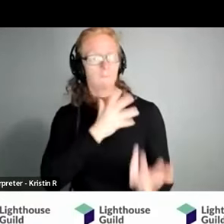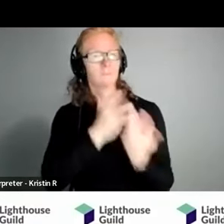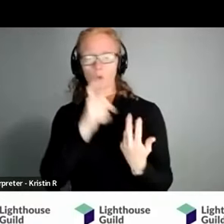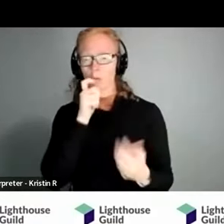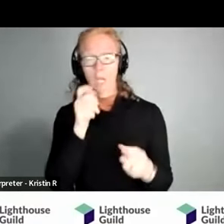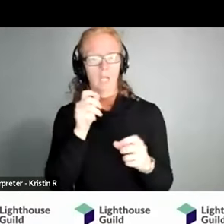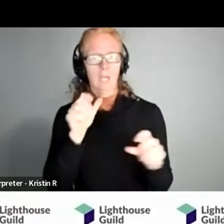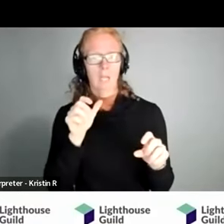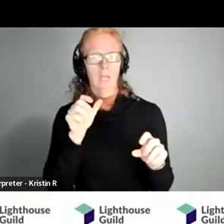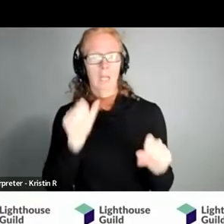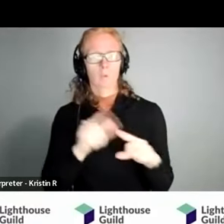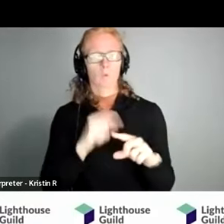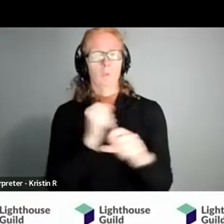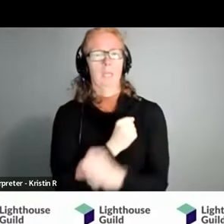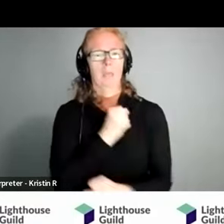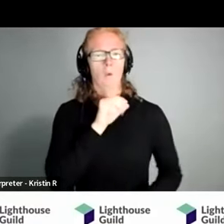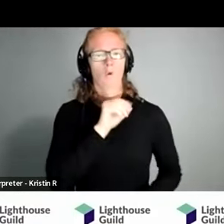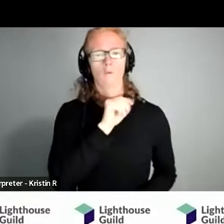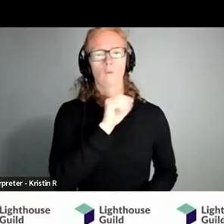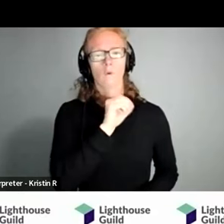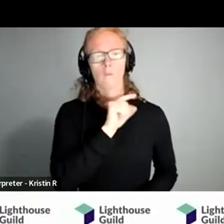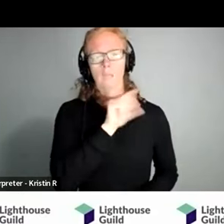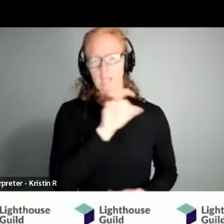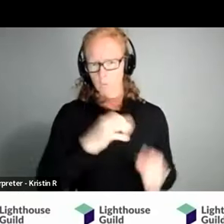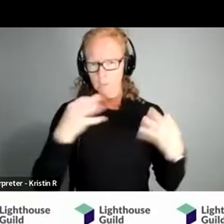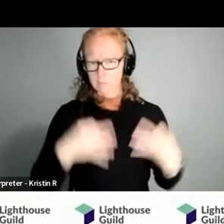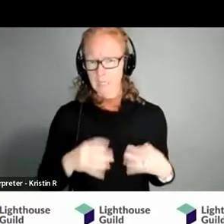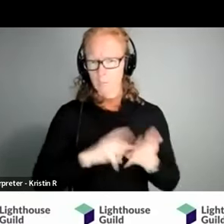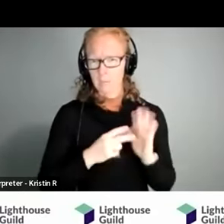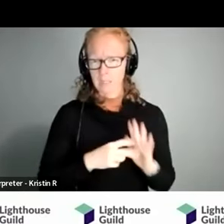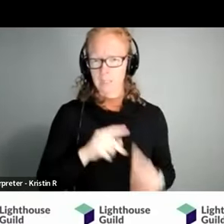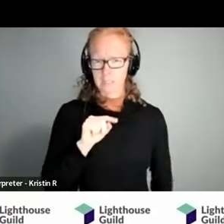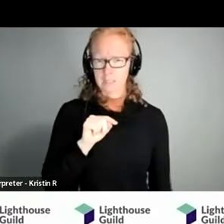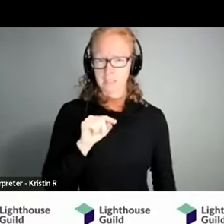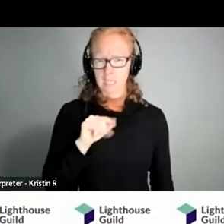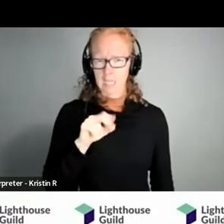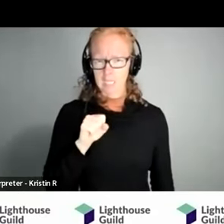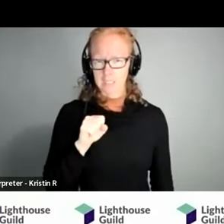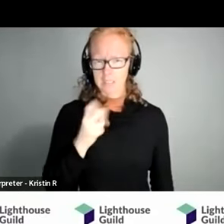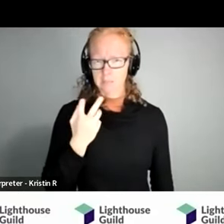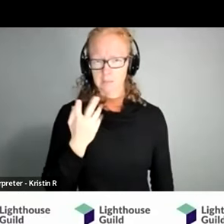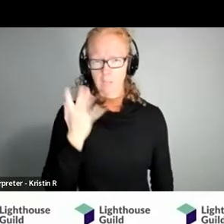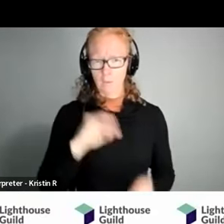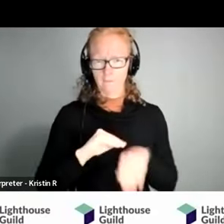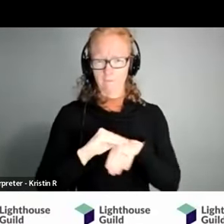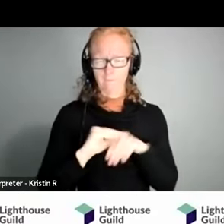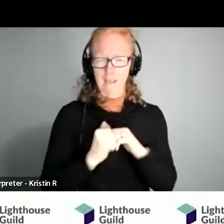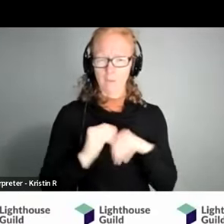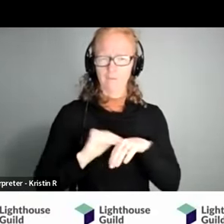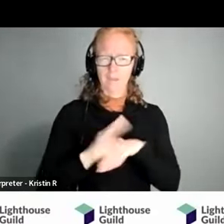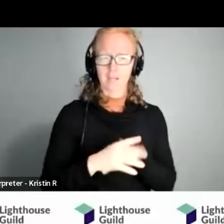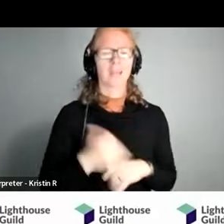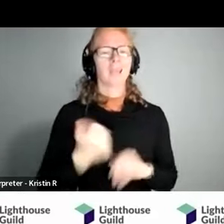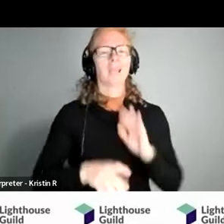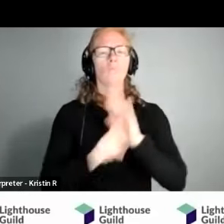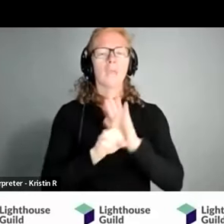aren't eligible and you need to do something else so can you explain what we mean when we say tinnitus sure it's um any kind of